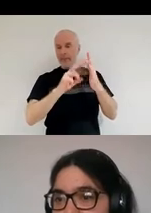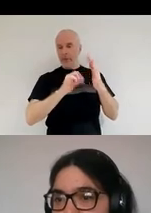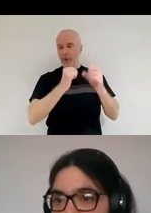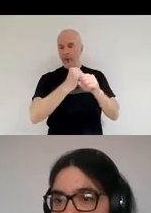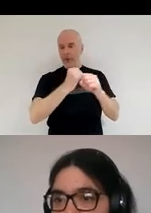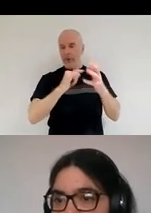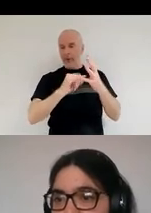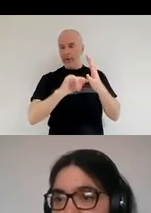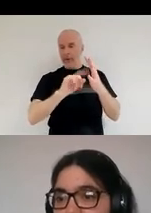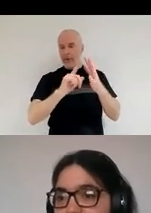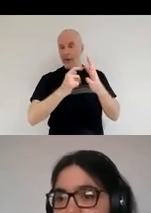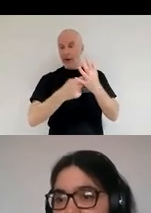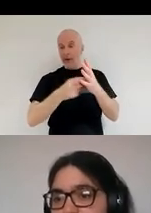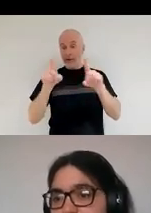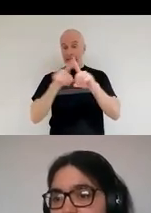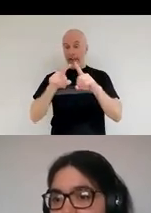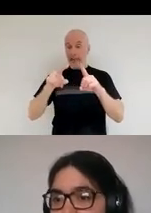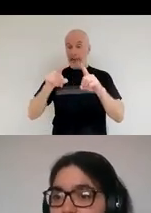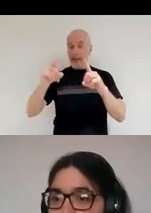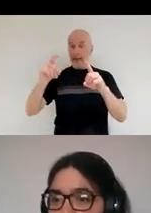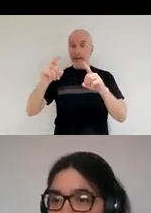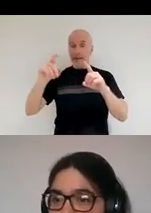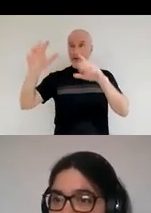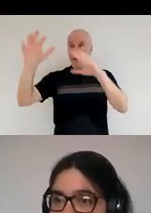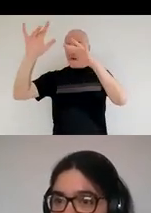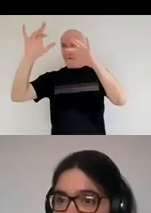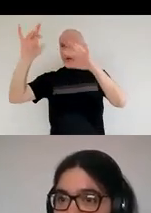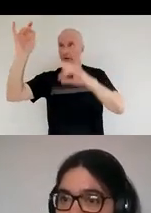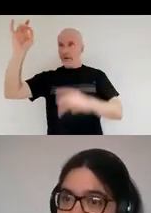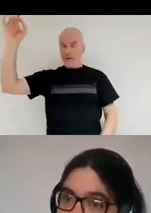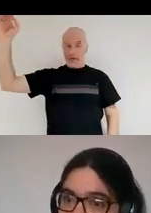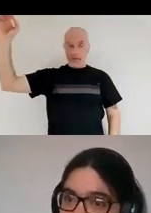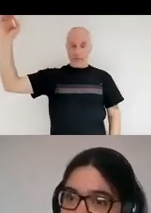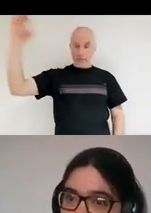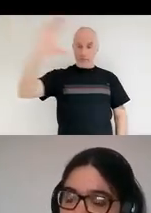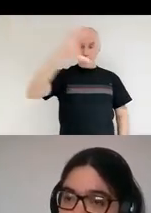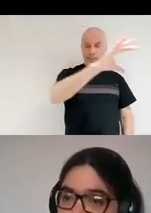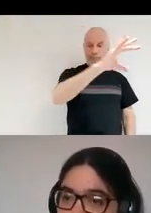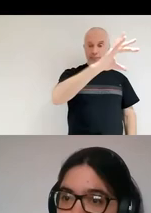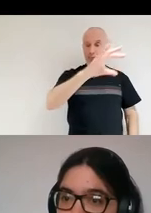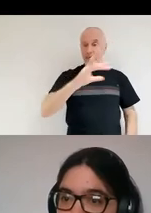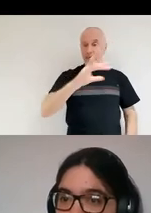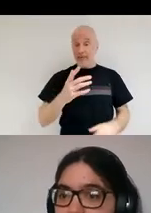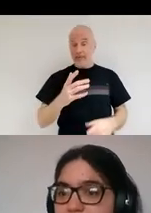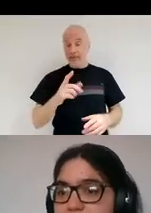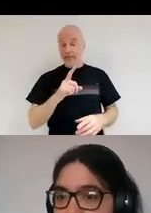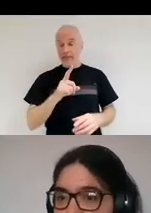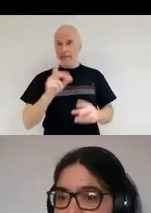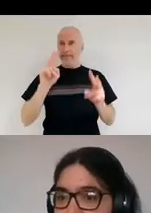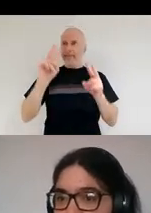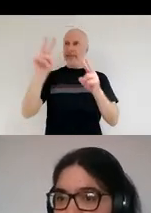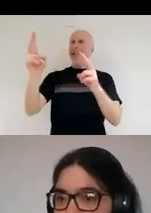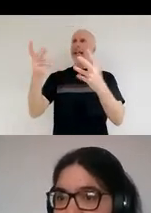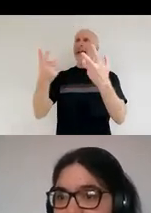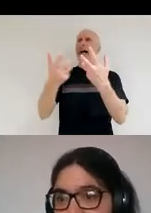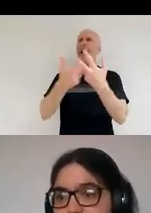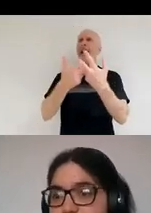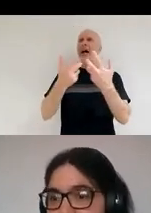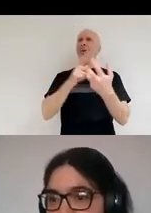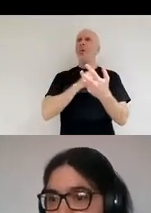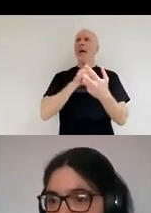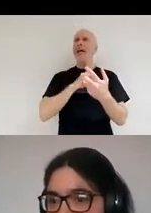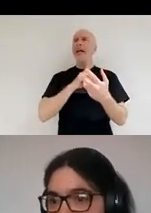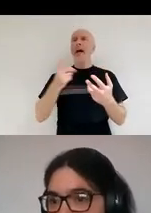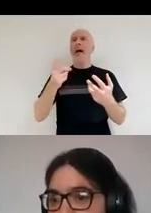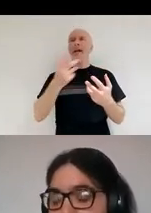falling through the atmosphere. And the reason you see a shooting star is because it heats up so much that it starts emitting light that you